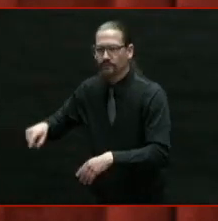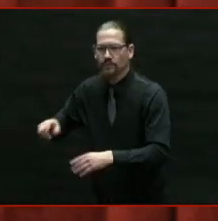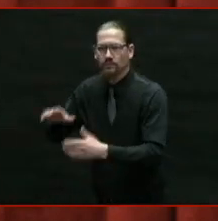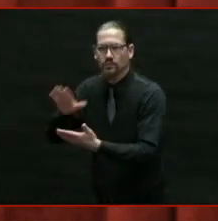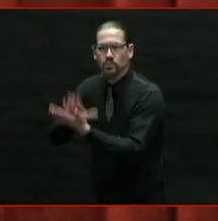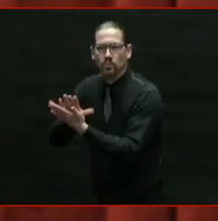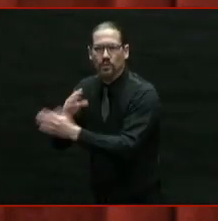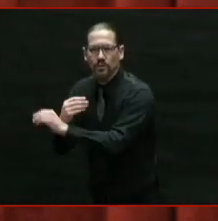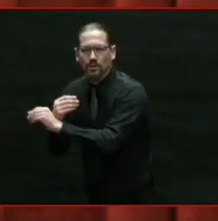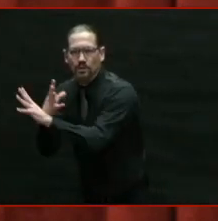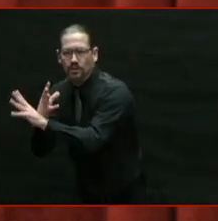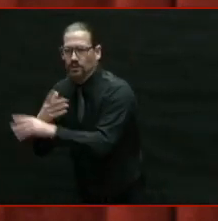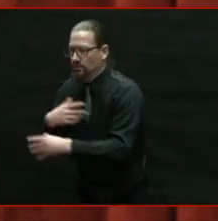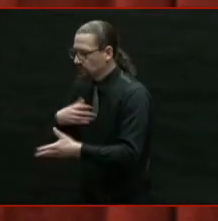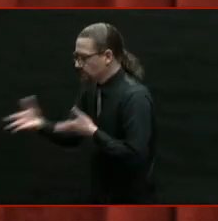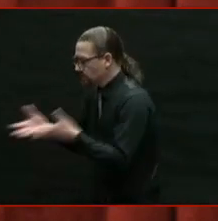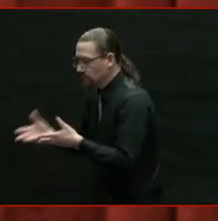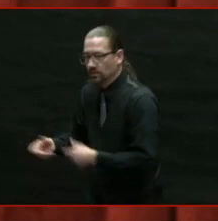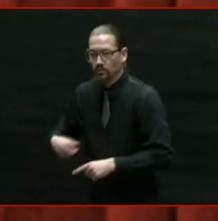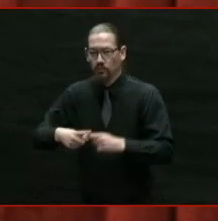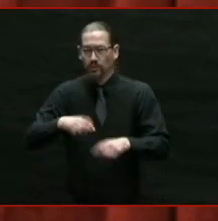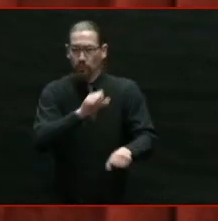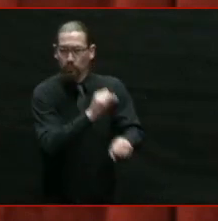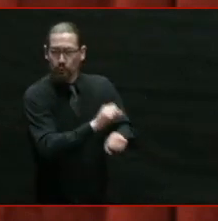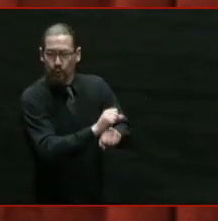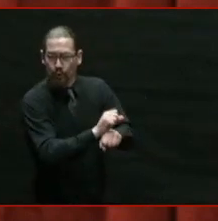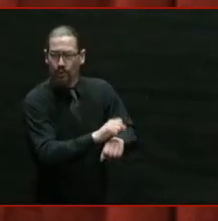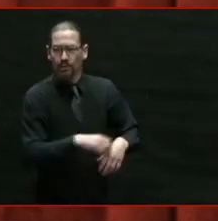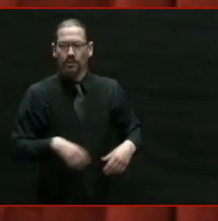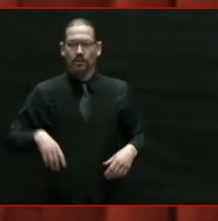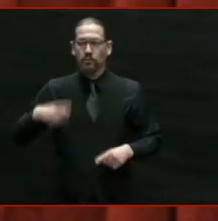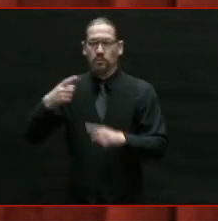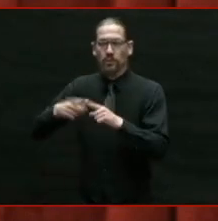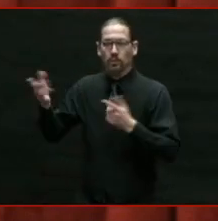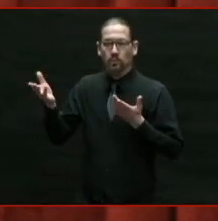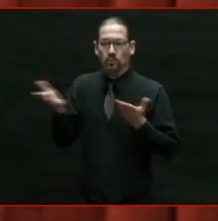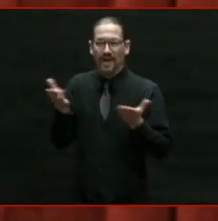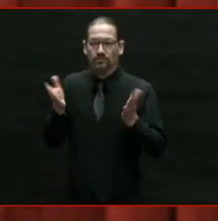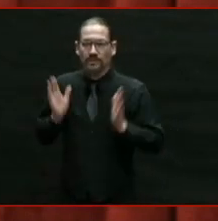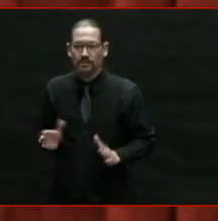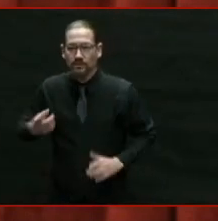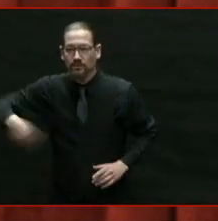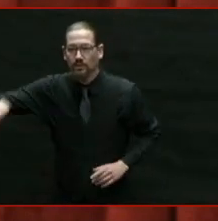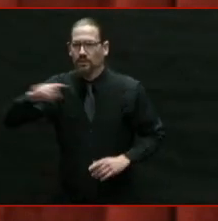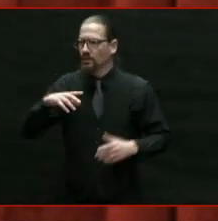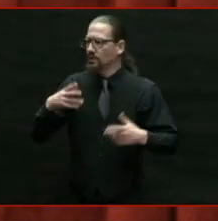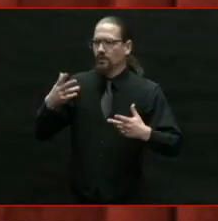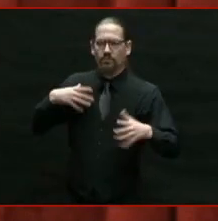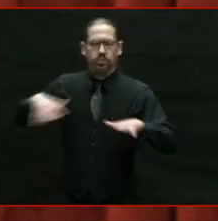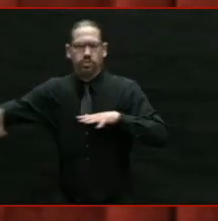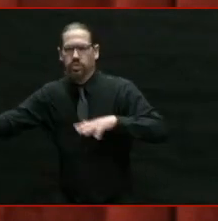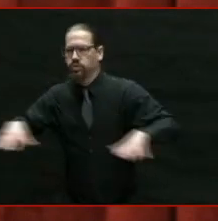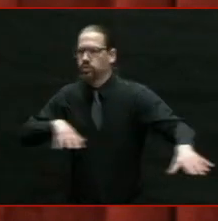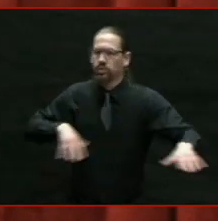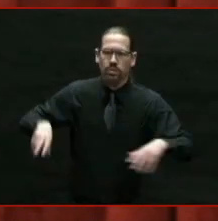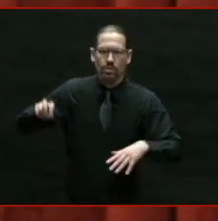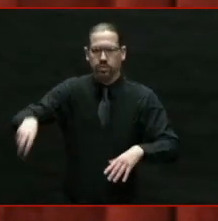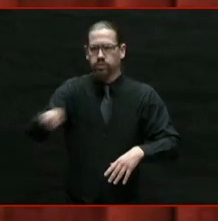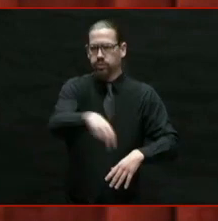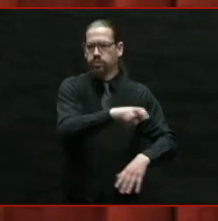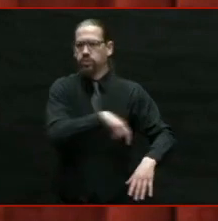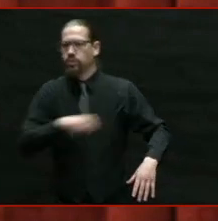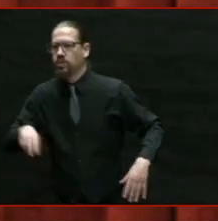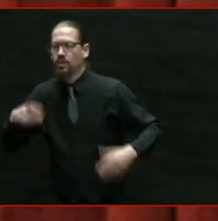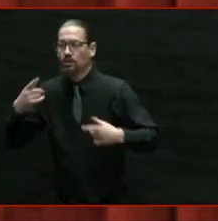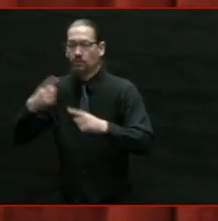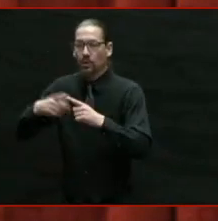home. Waiters, waitresses, cashiers, clerks out of work, struggling to